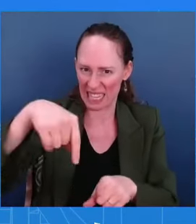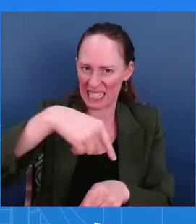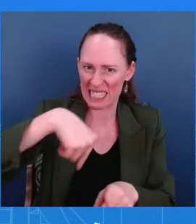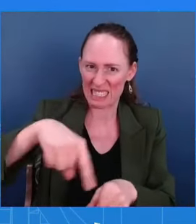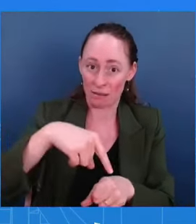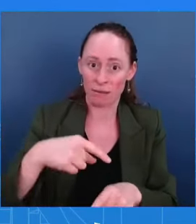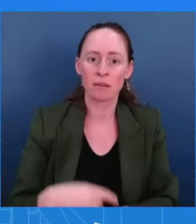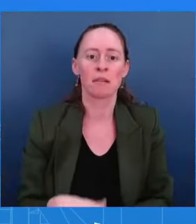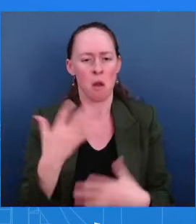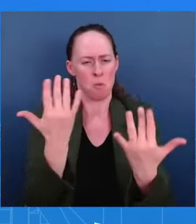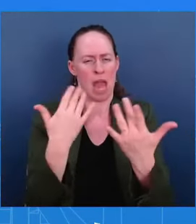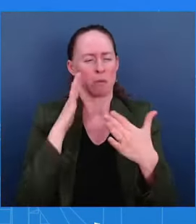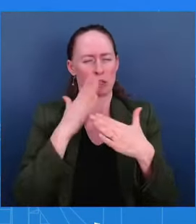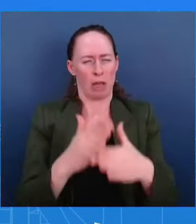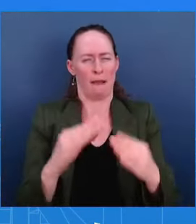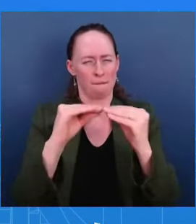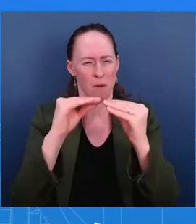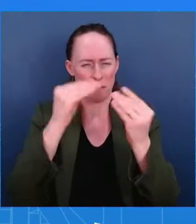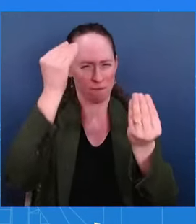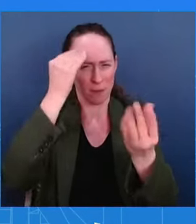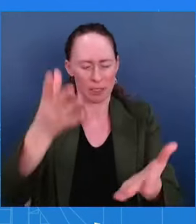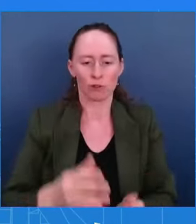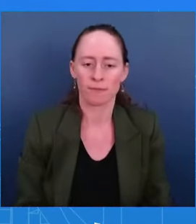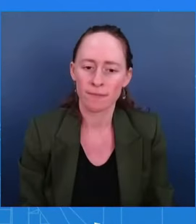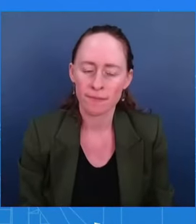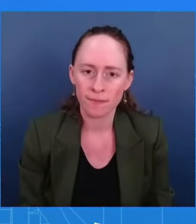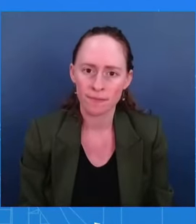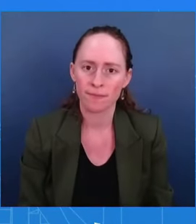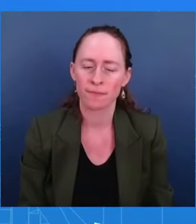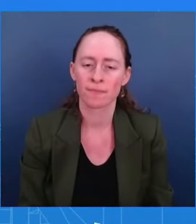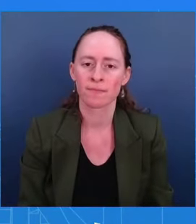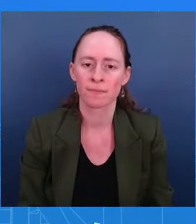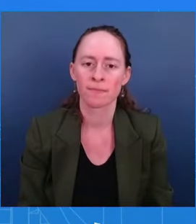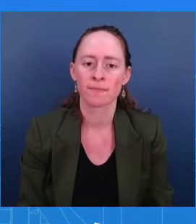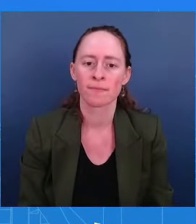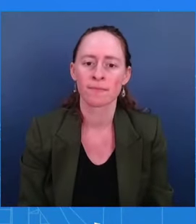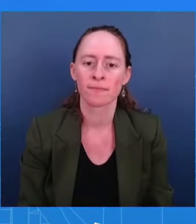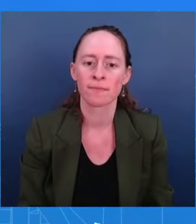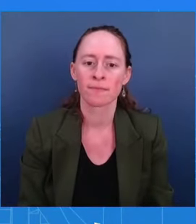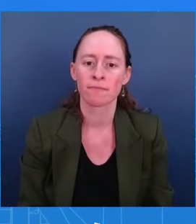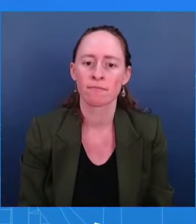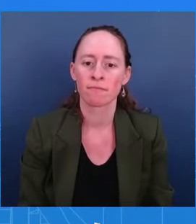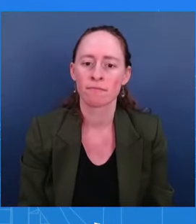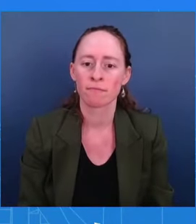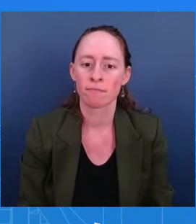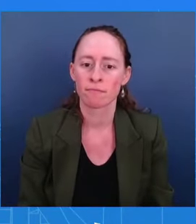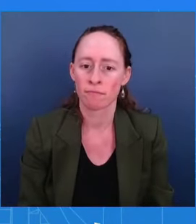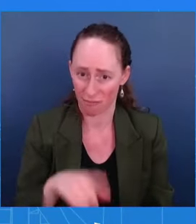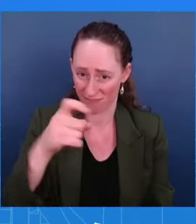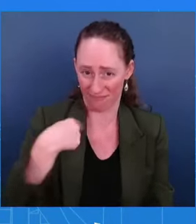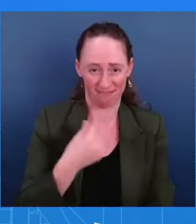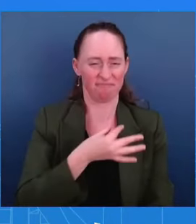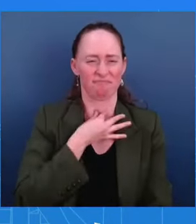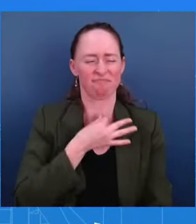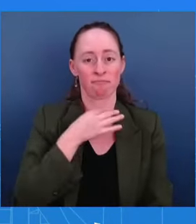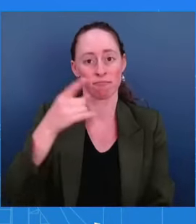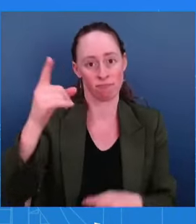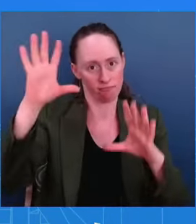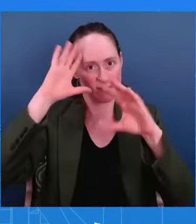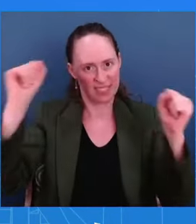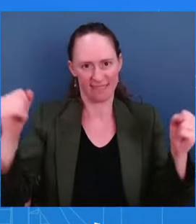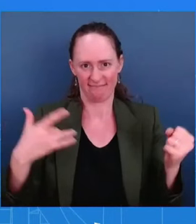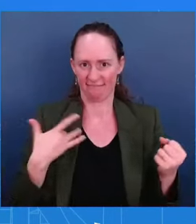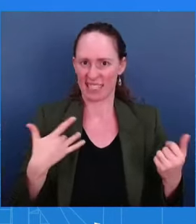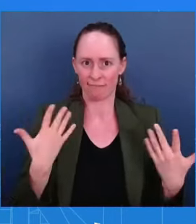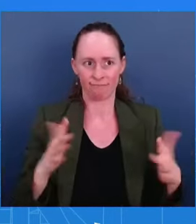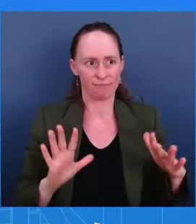On guns as well, does the President feel that he's exhausted executive actions at this point on gun violence? I look, Zolan, you know this, you've covered this, the President